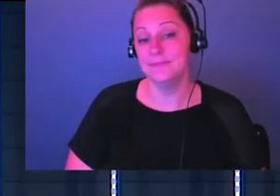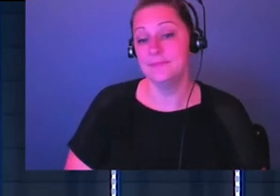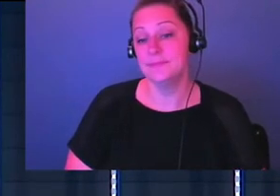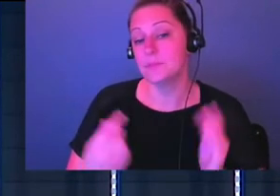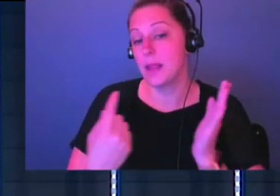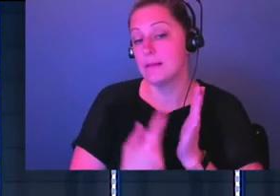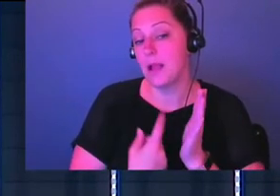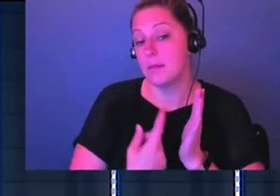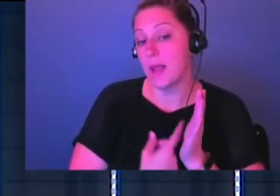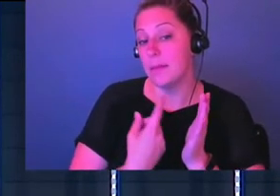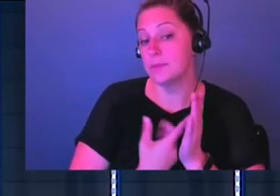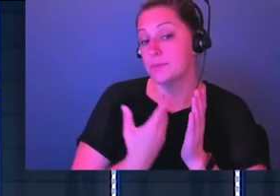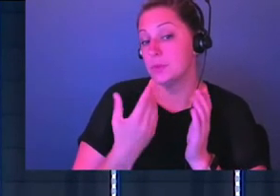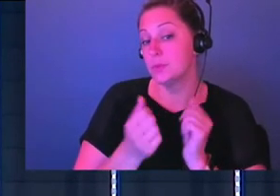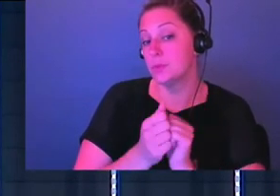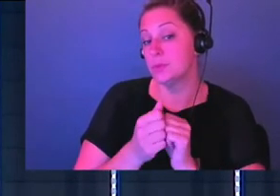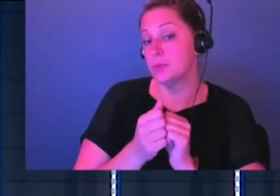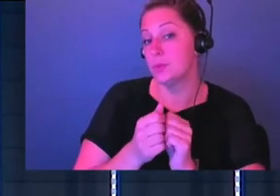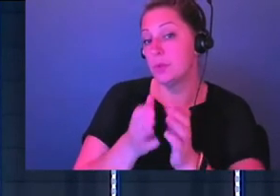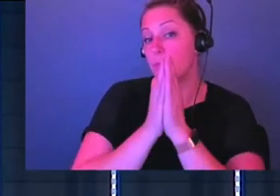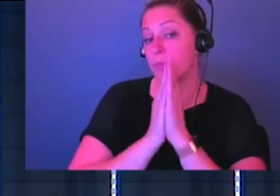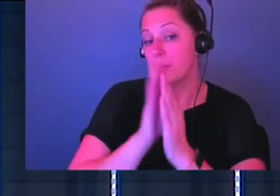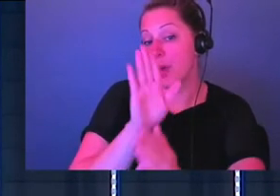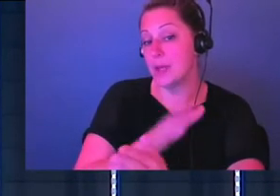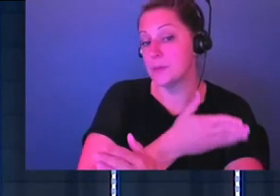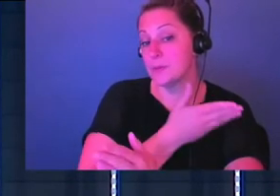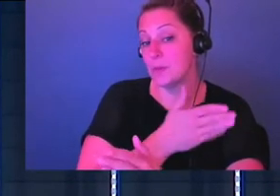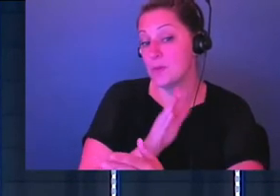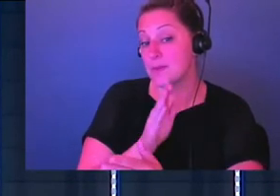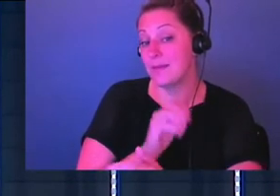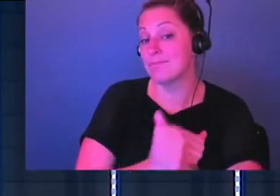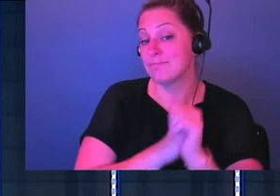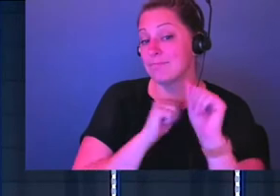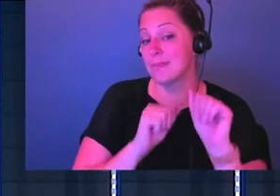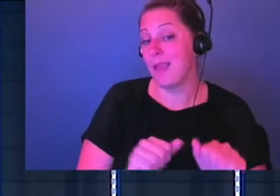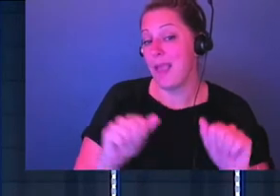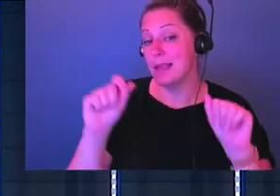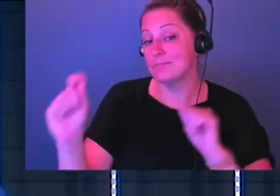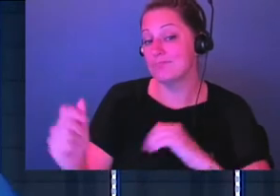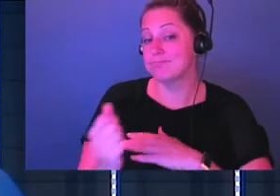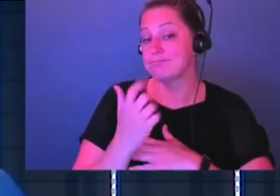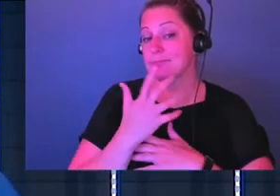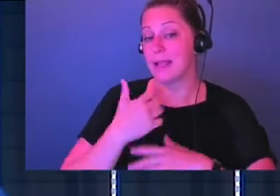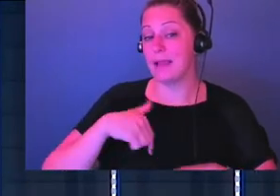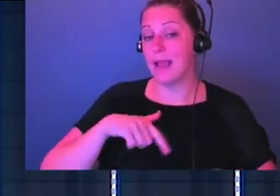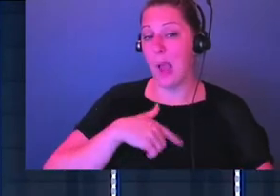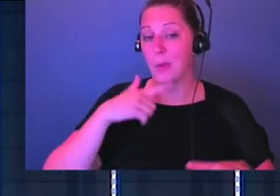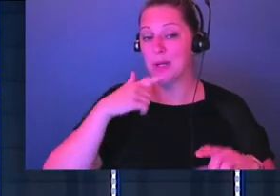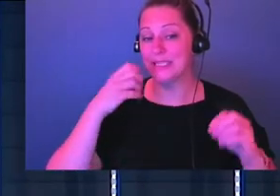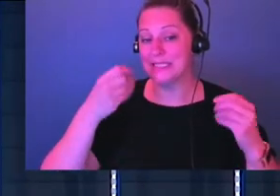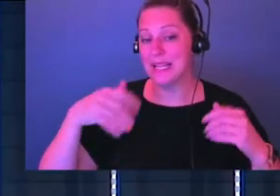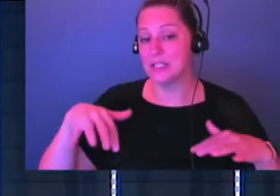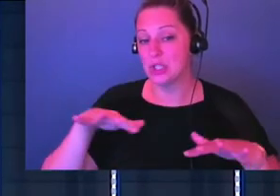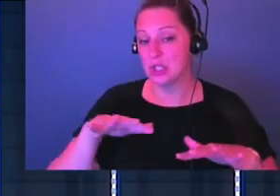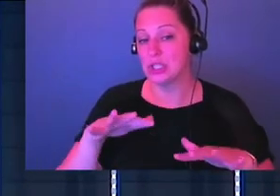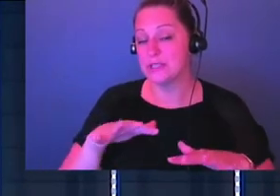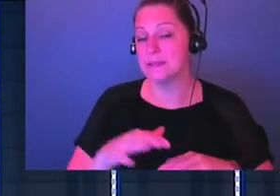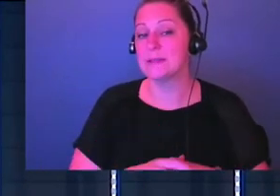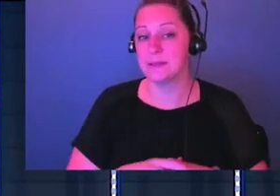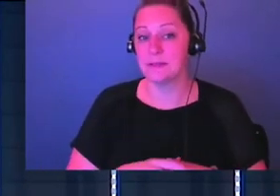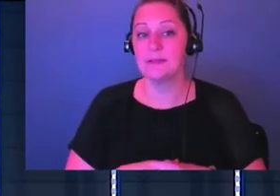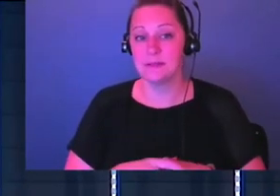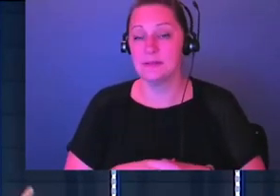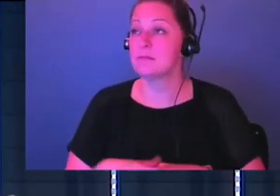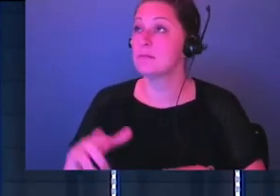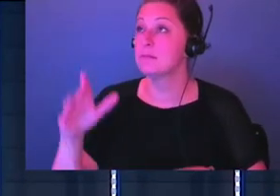Sometimes through praise music, God can speak into our desert. God's desire is to enter into our dryness, okay? I believe that today. God's heart for